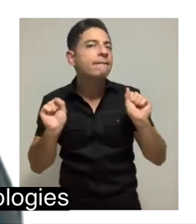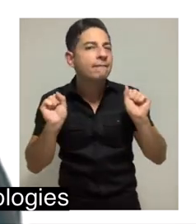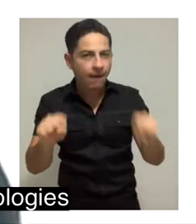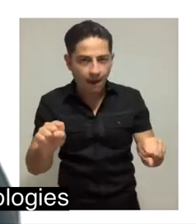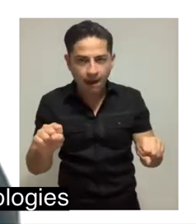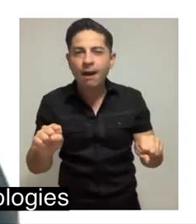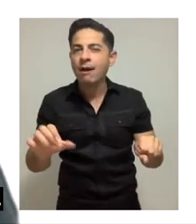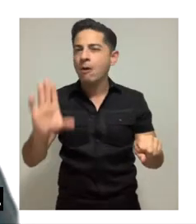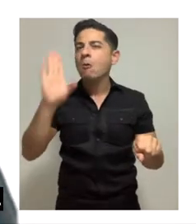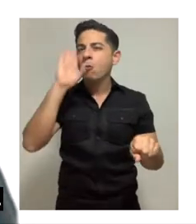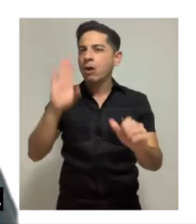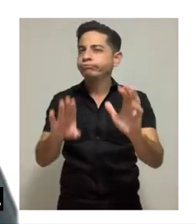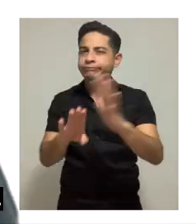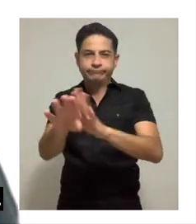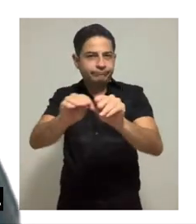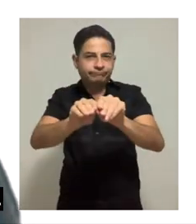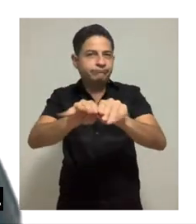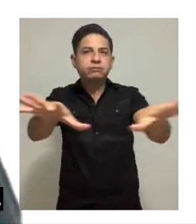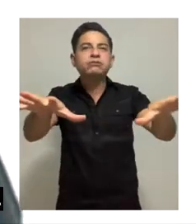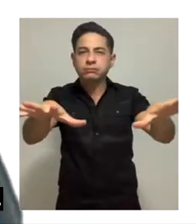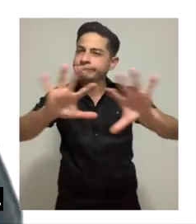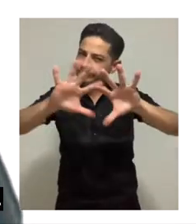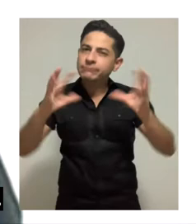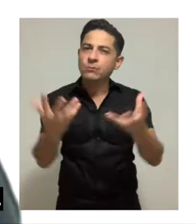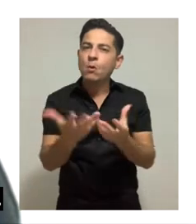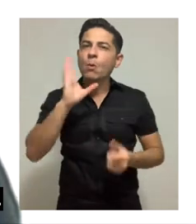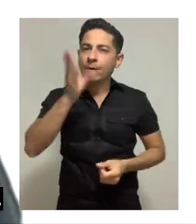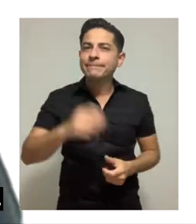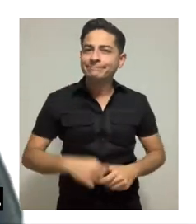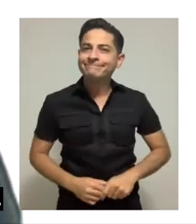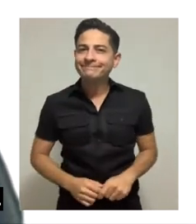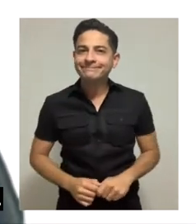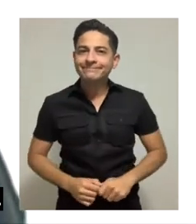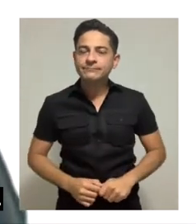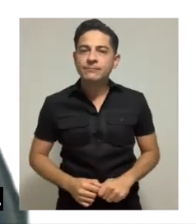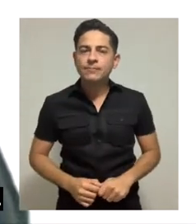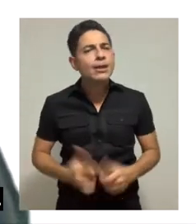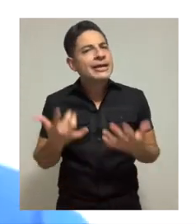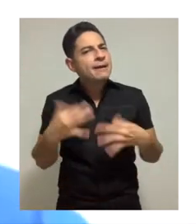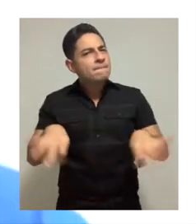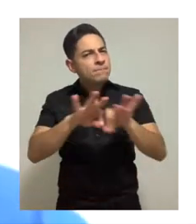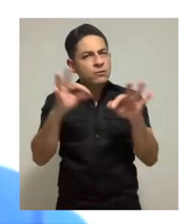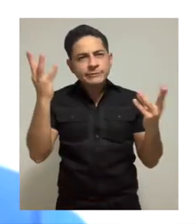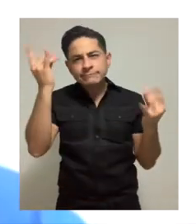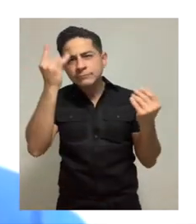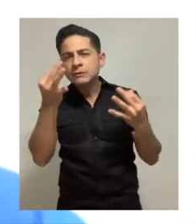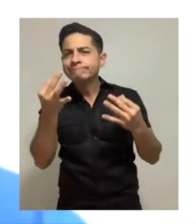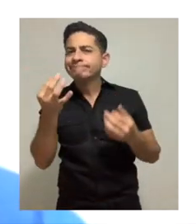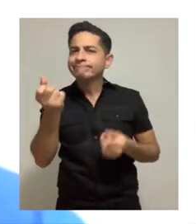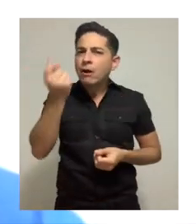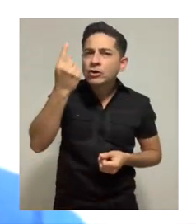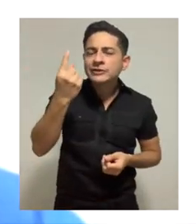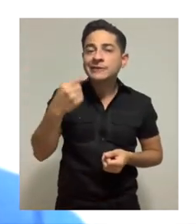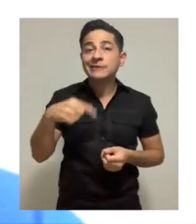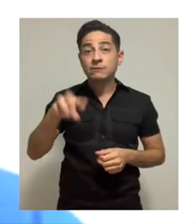sure that XR technologies are accessible before they become massively mainstream. It's important to understand that the first draft of the